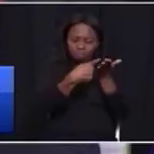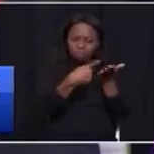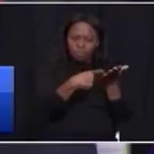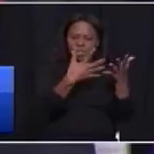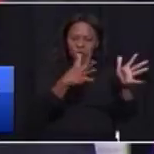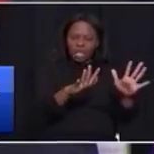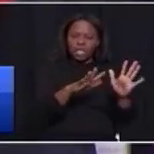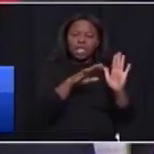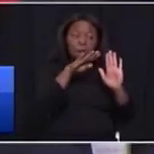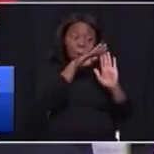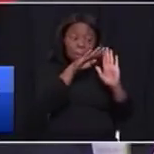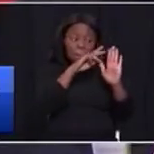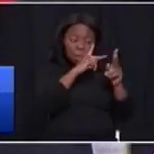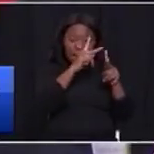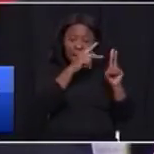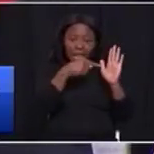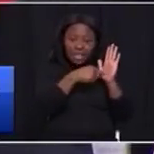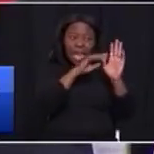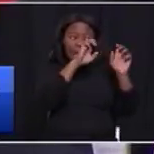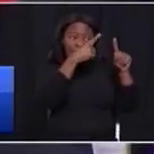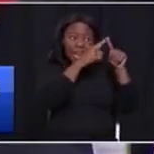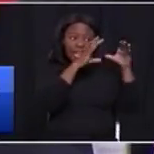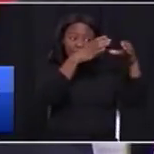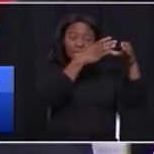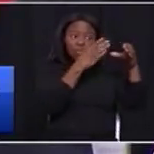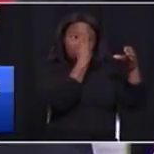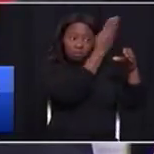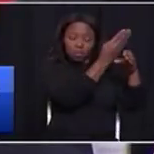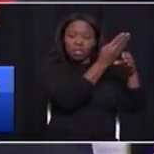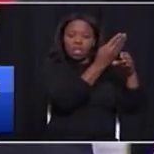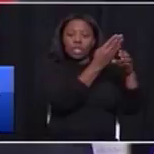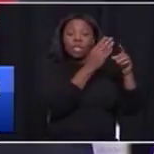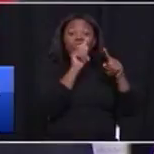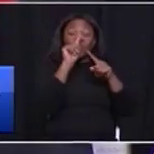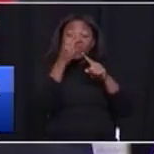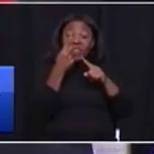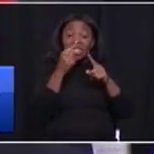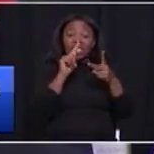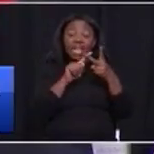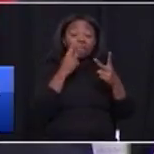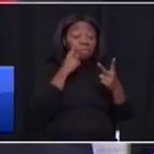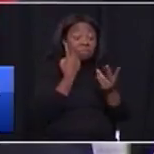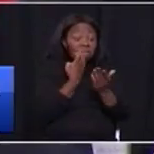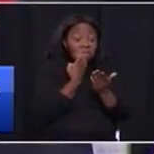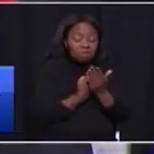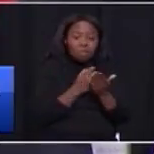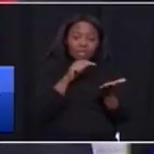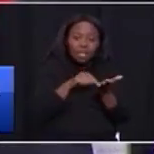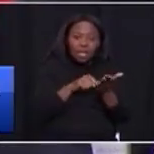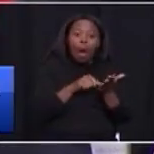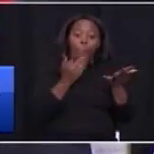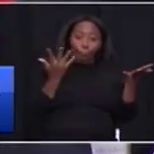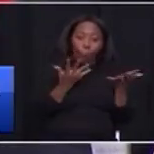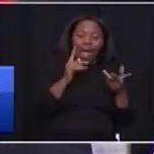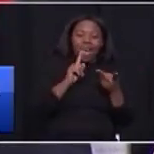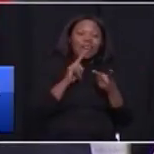And that plan will go to the Executive Council on the following. Firstly, concretely, where and when